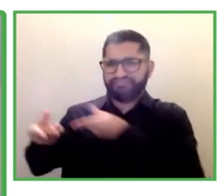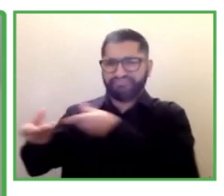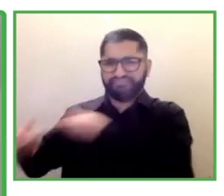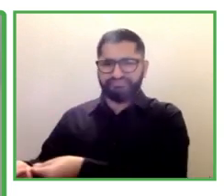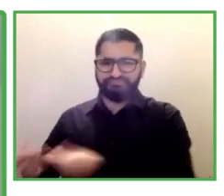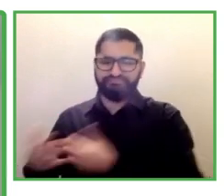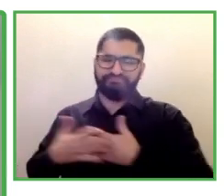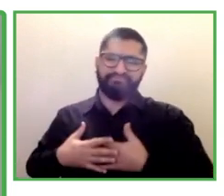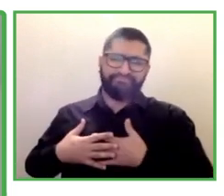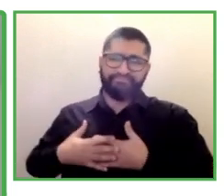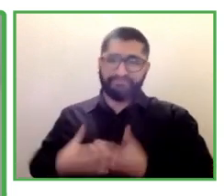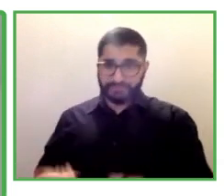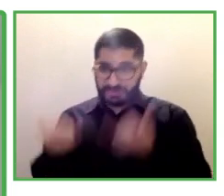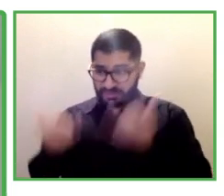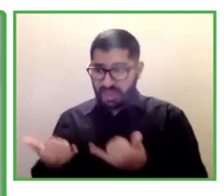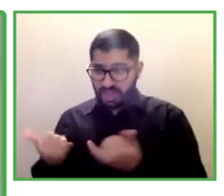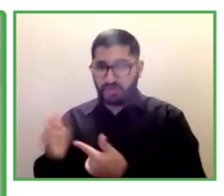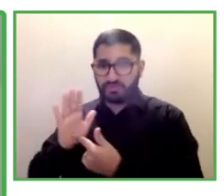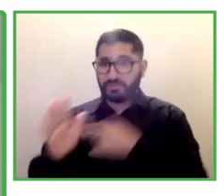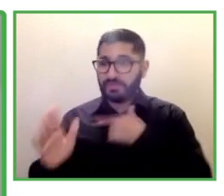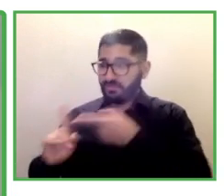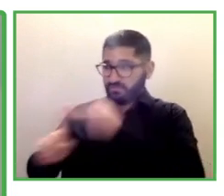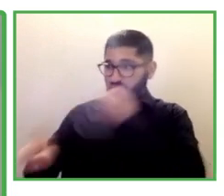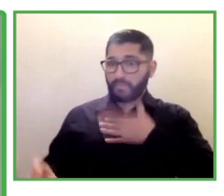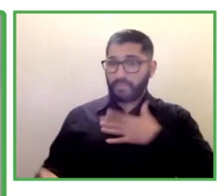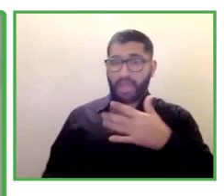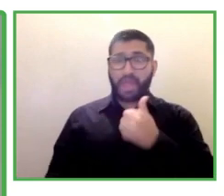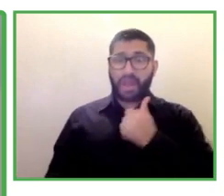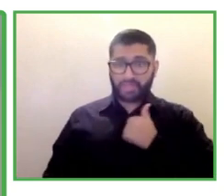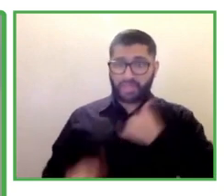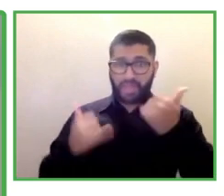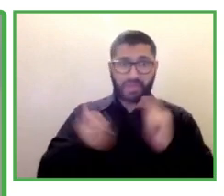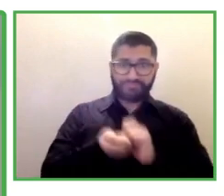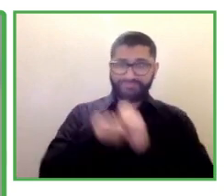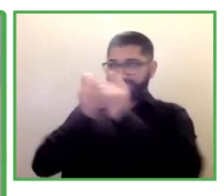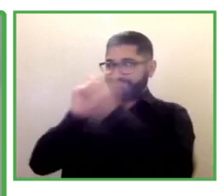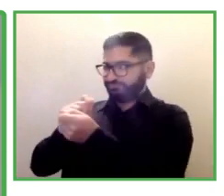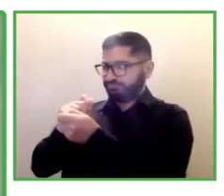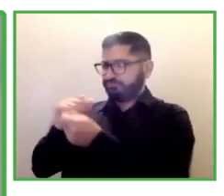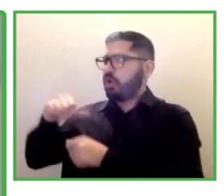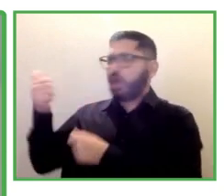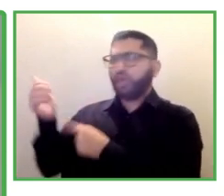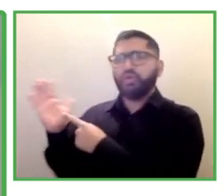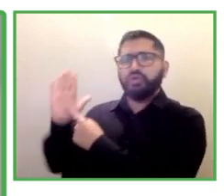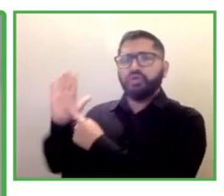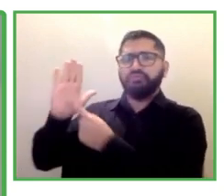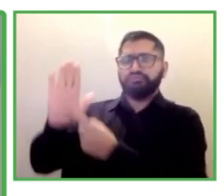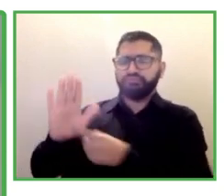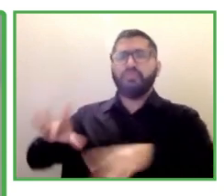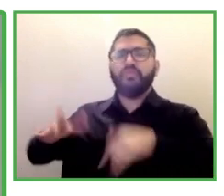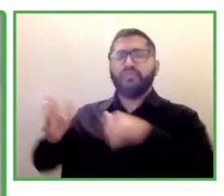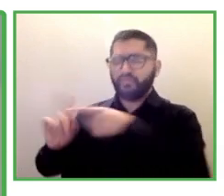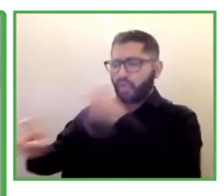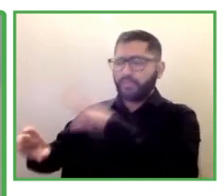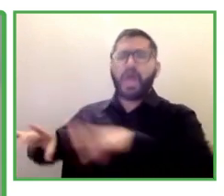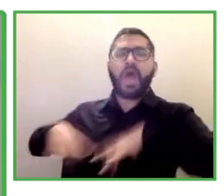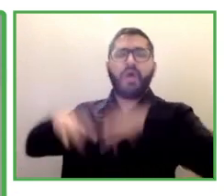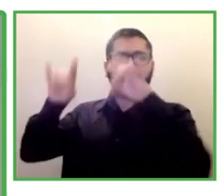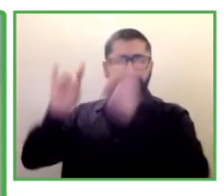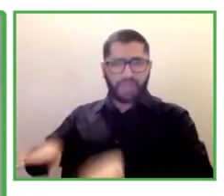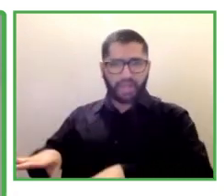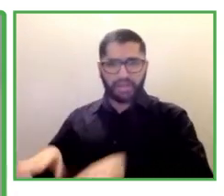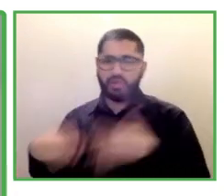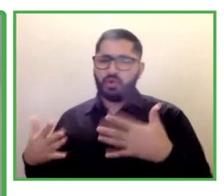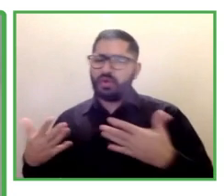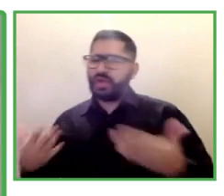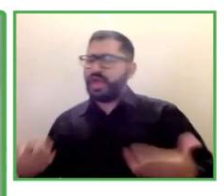to Australia and here I'm eager to hear from Isabel Heiner uh the Australian Network on Disability she's